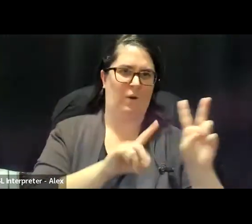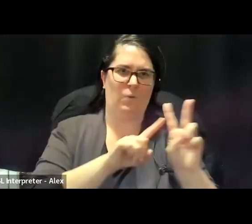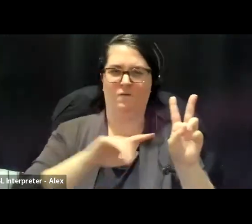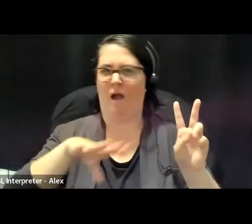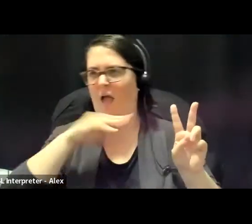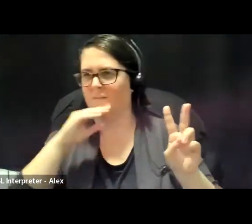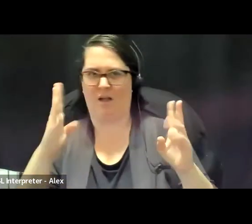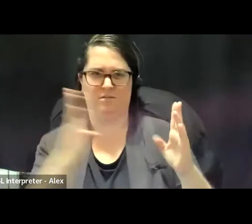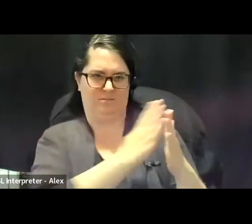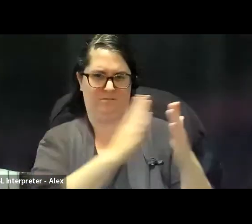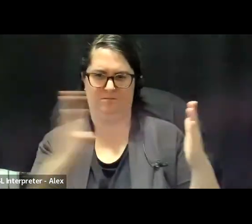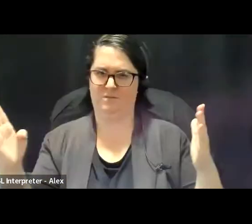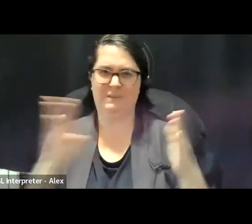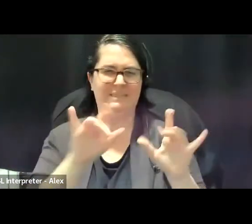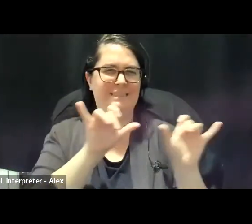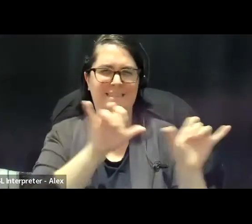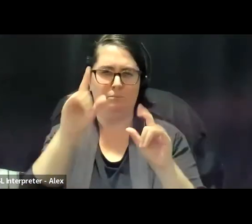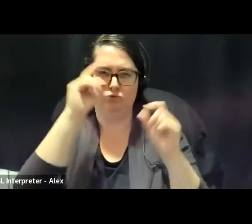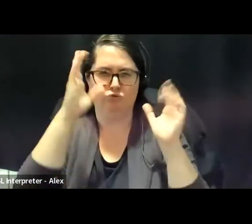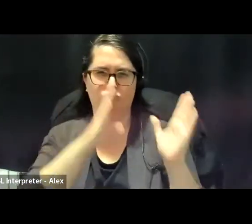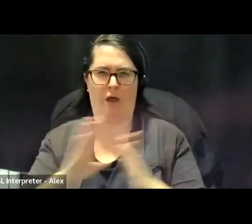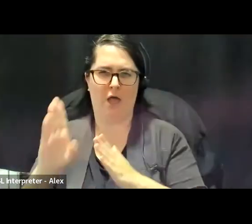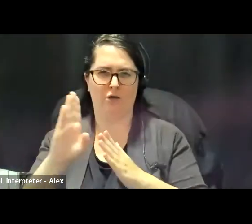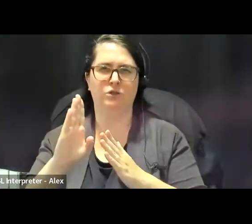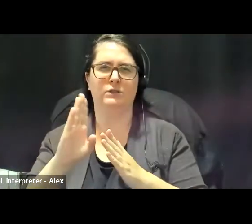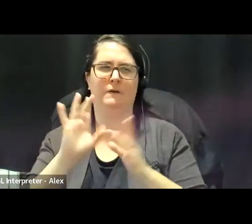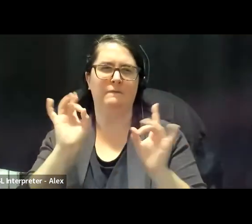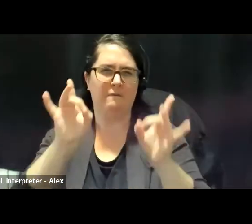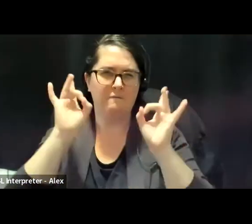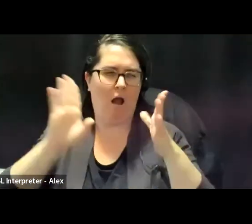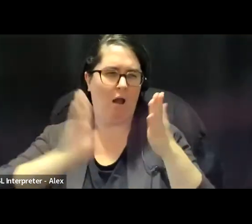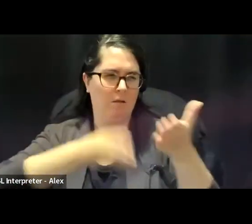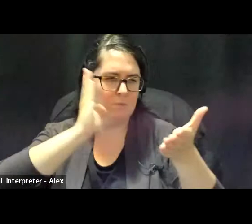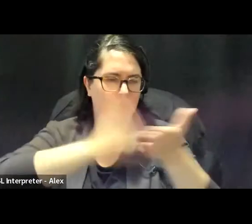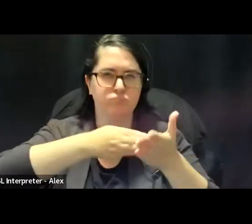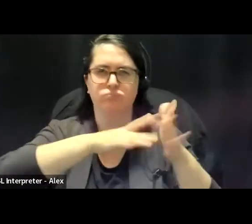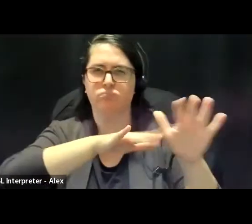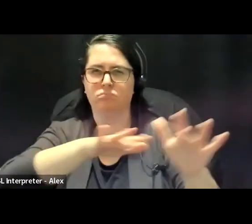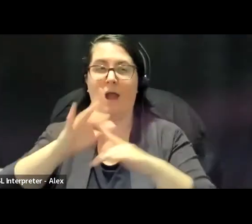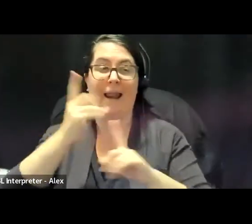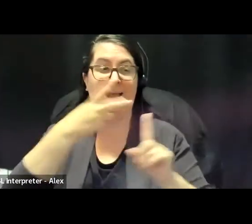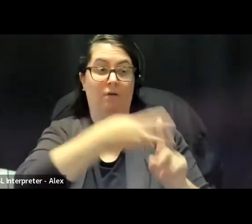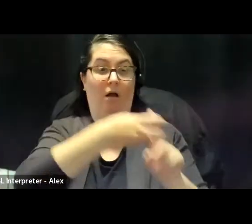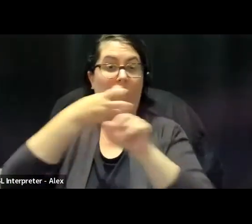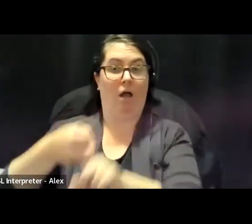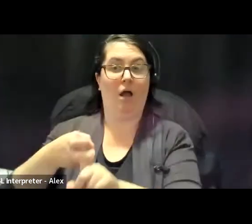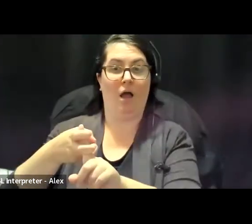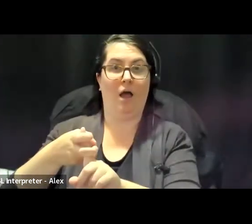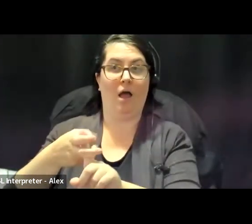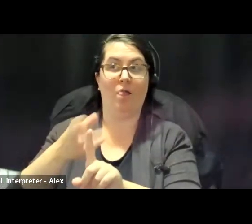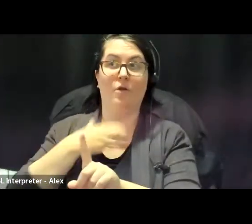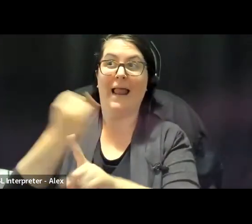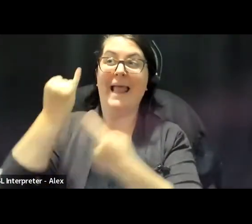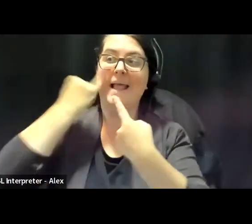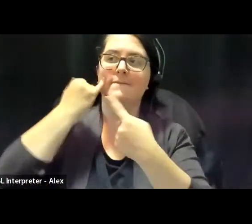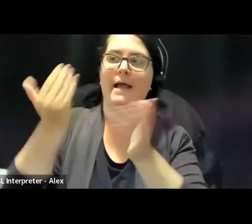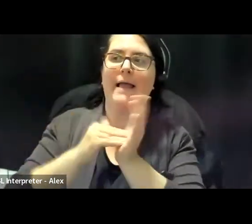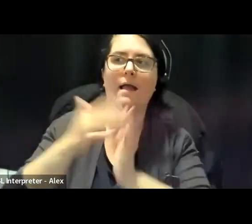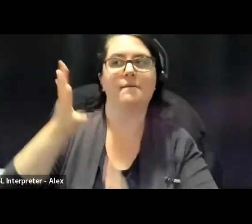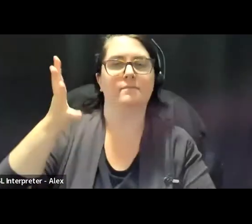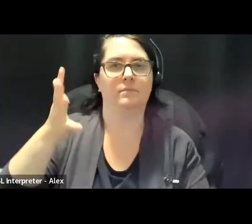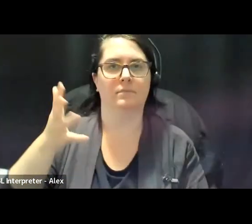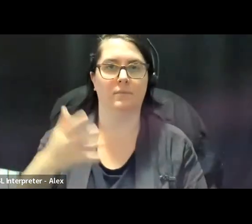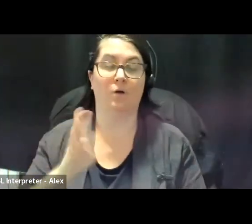with similar terrifying violence and conditional releases after arrests. The targets of violence were primarily